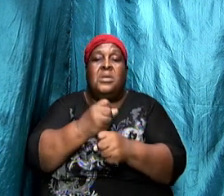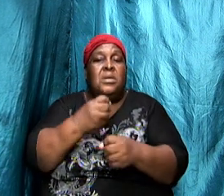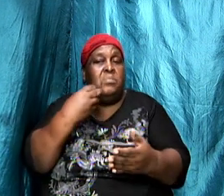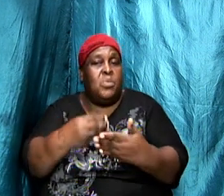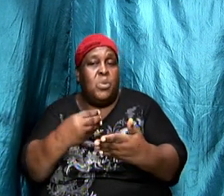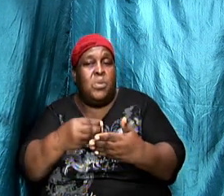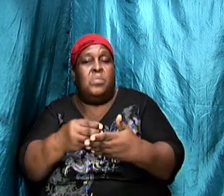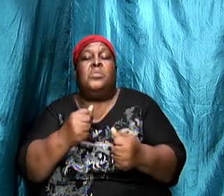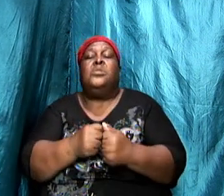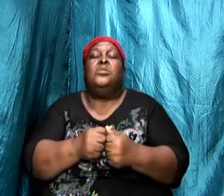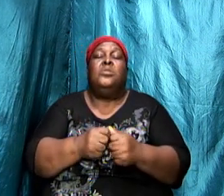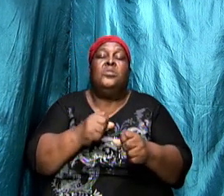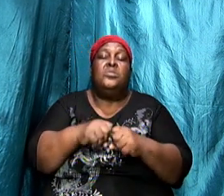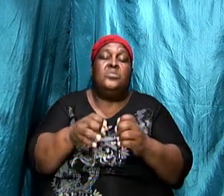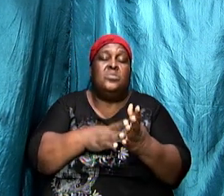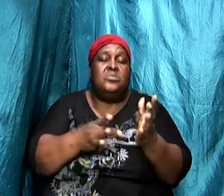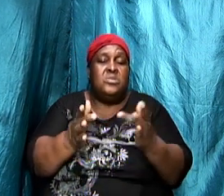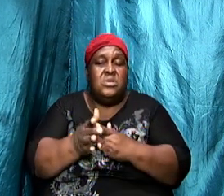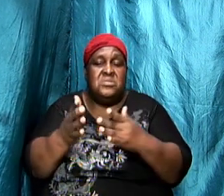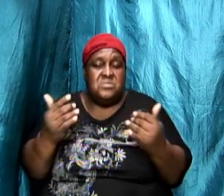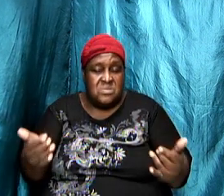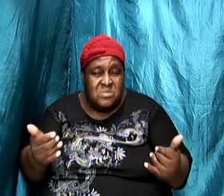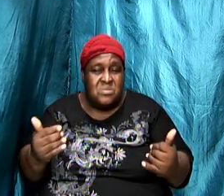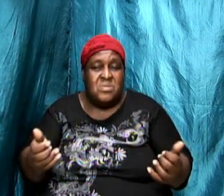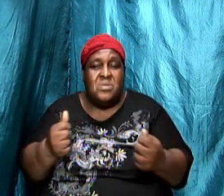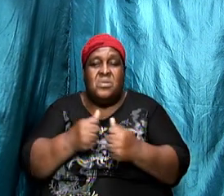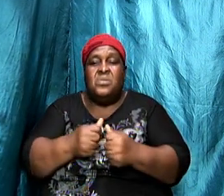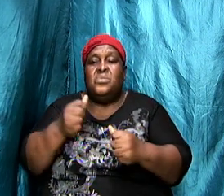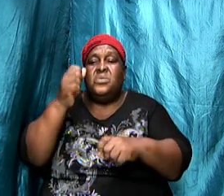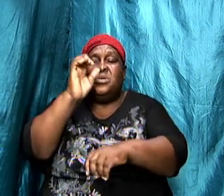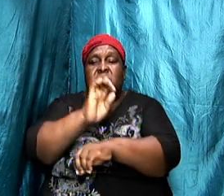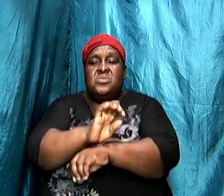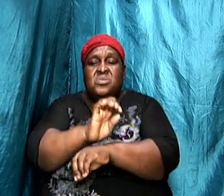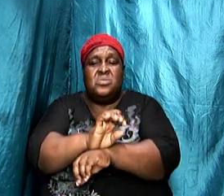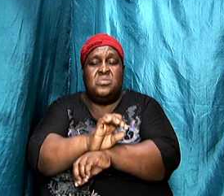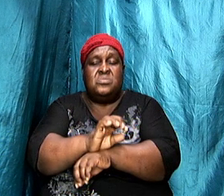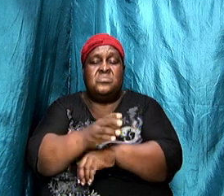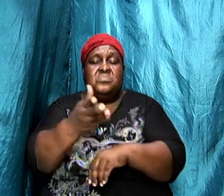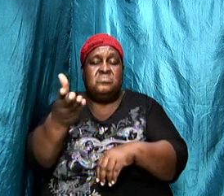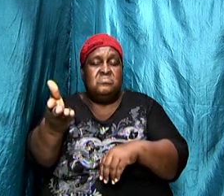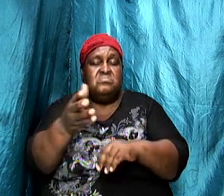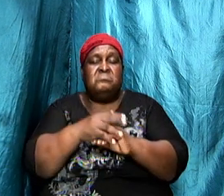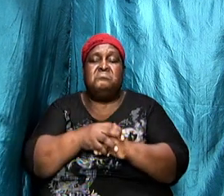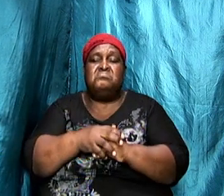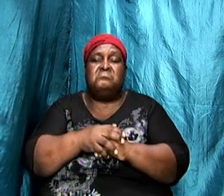and so Jesus now with the church that was there